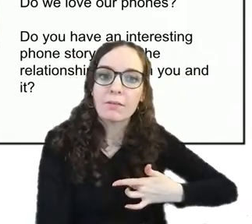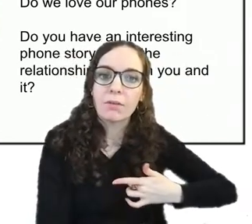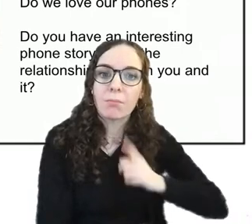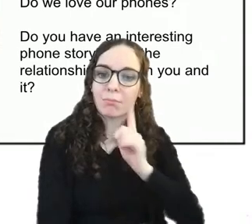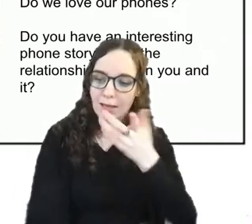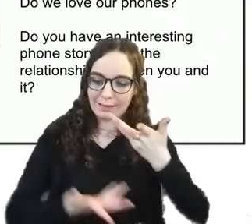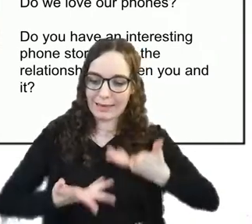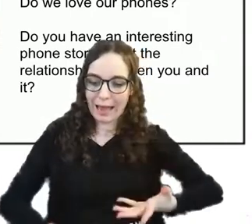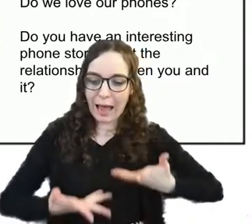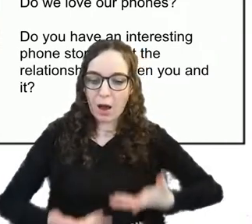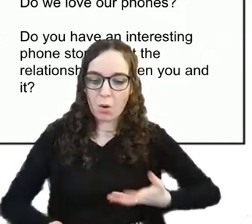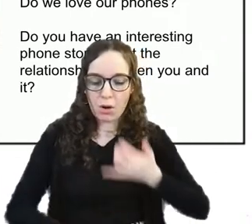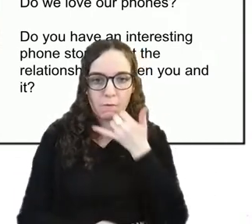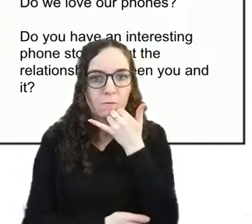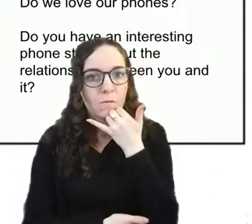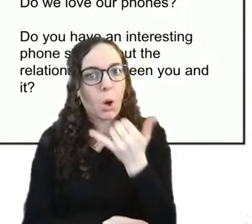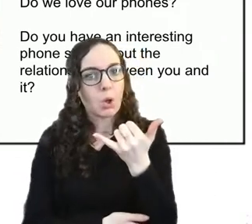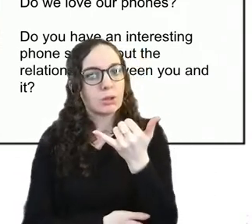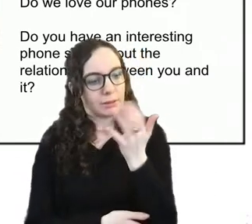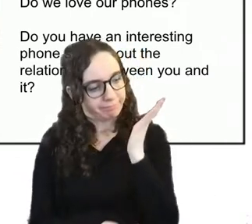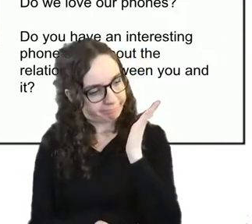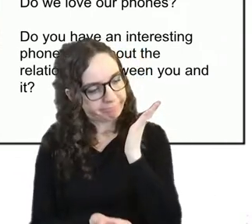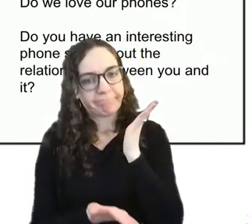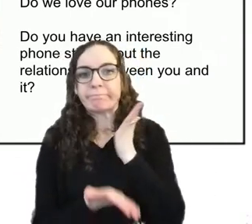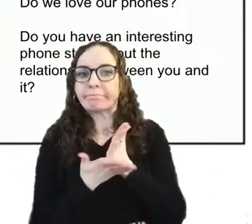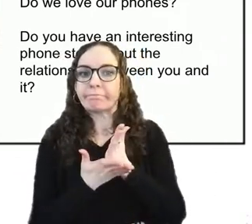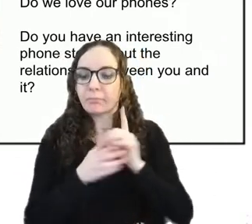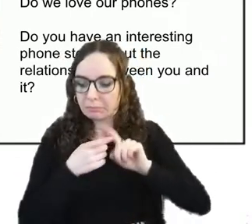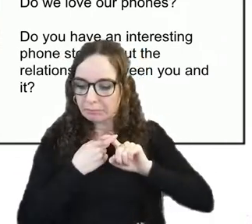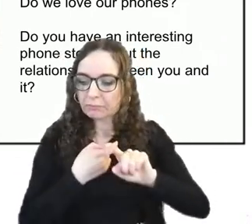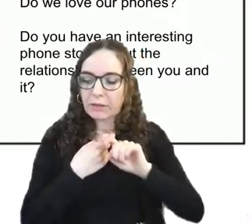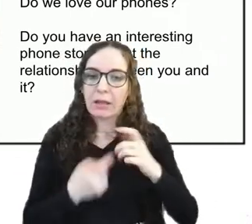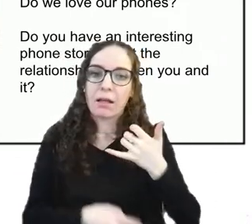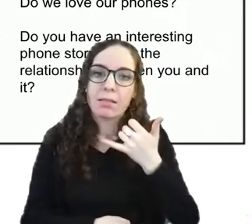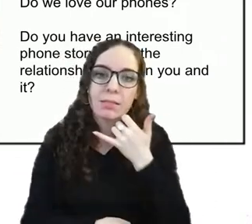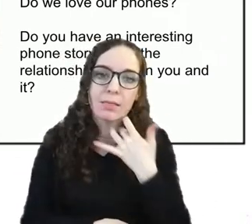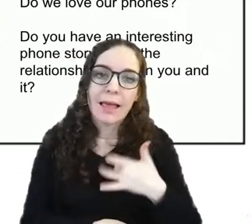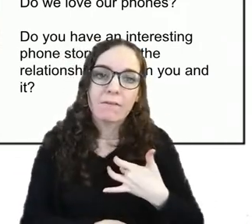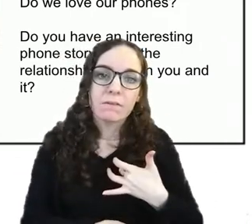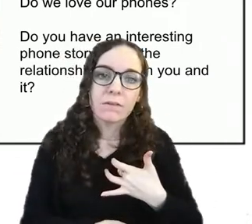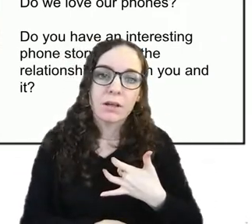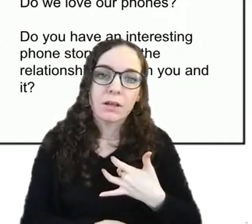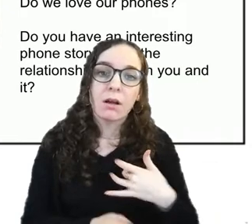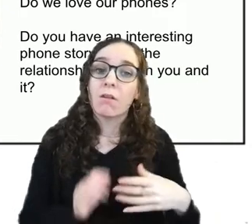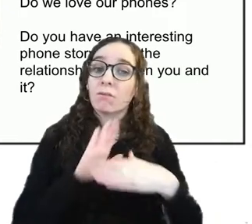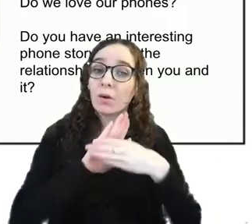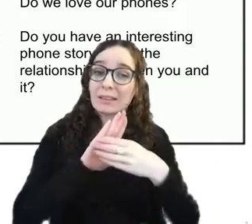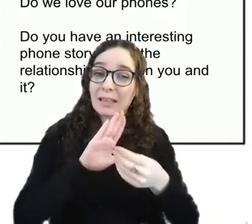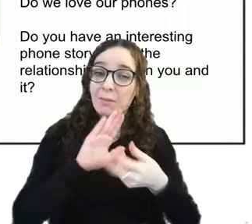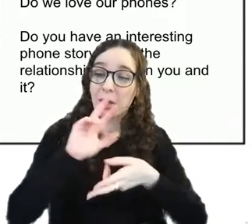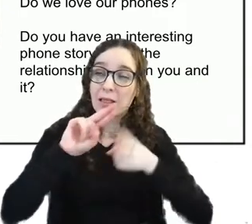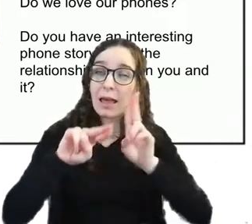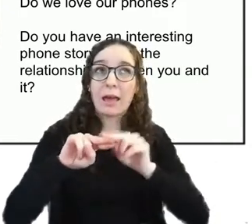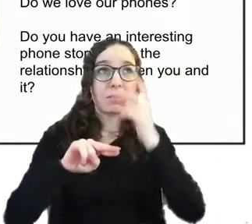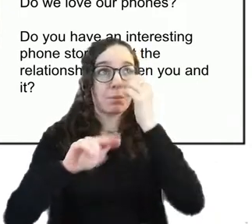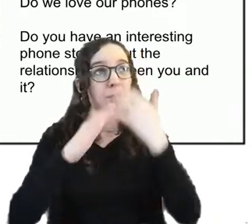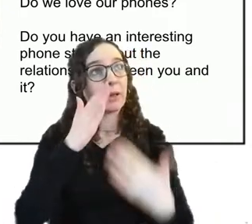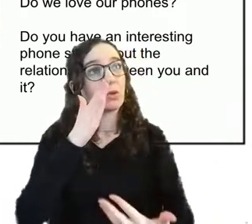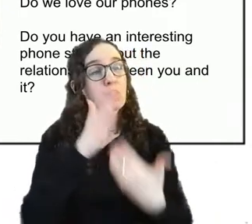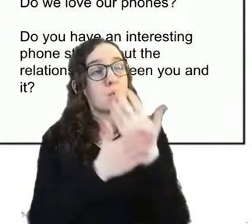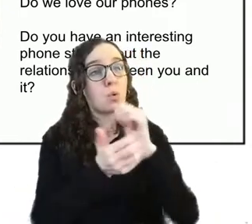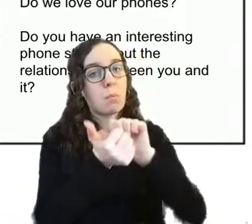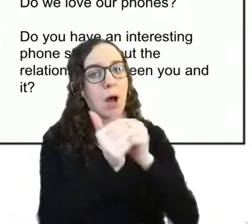it um and i was thinking like if if you were to get a new partner in your life you might think about the boundaries